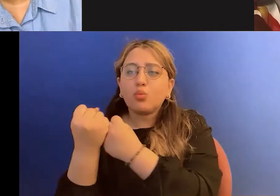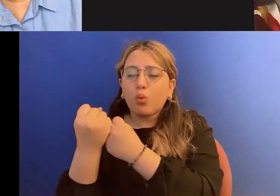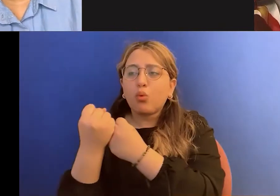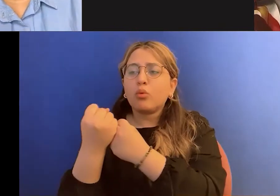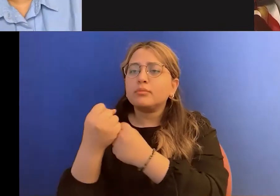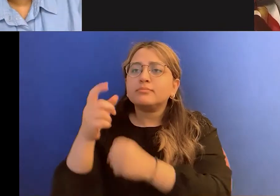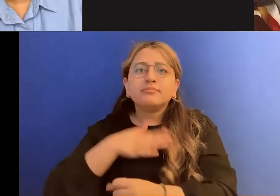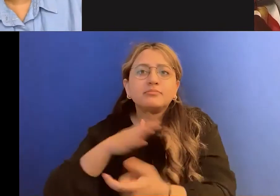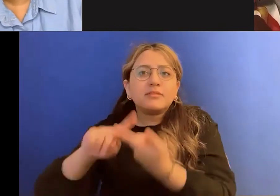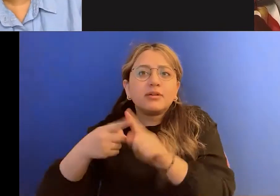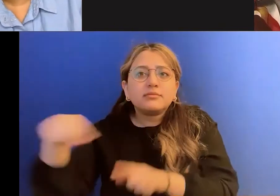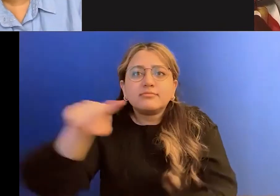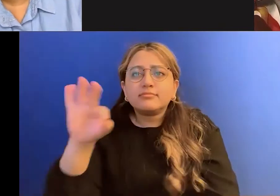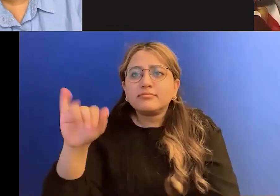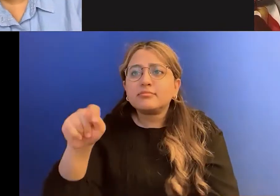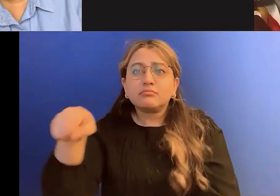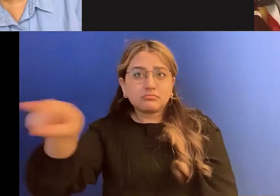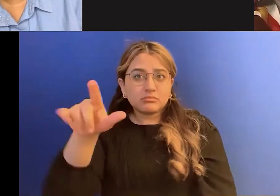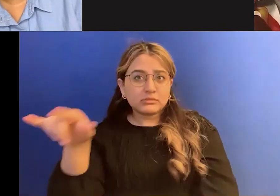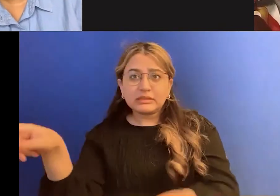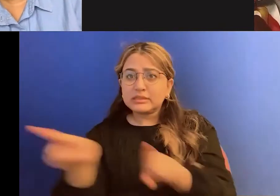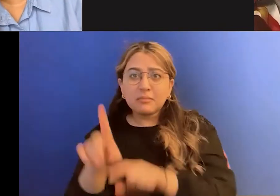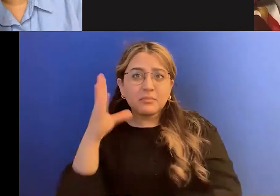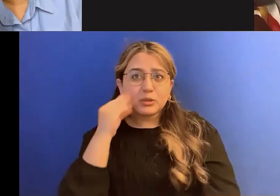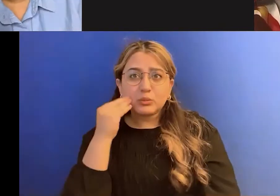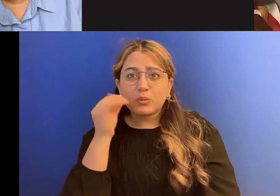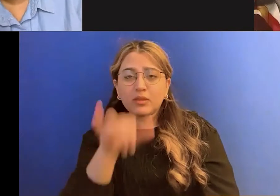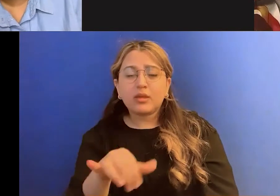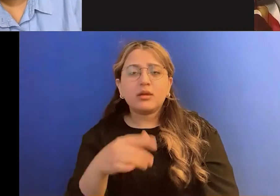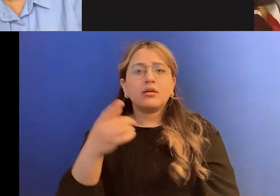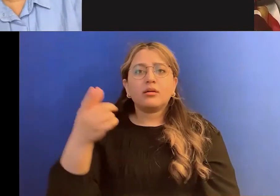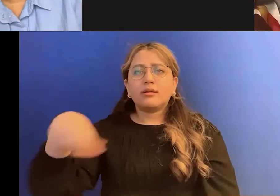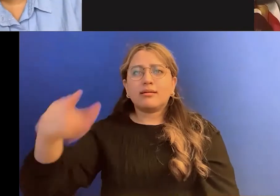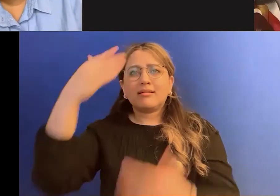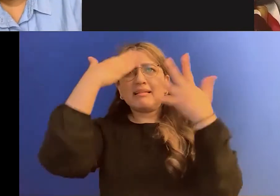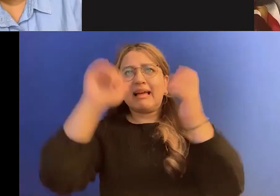who maybe have been in such situations and just lack to come back.